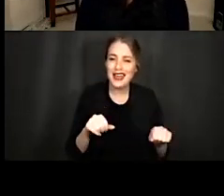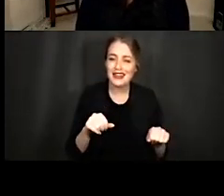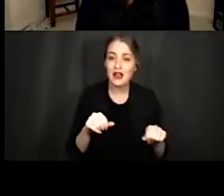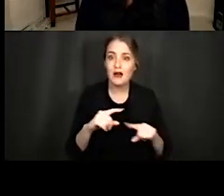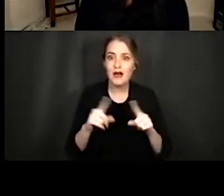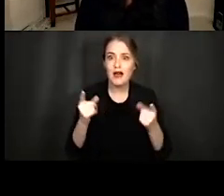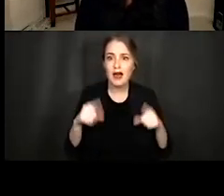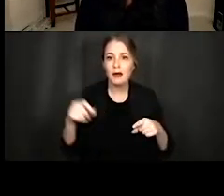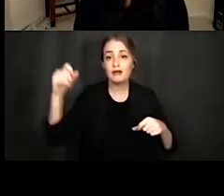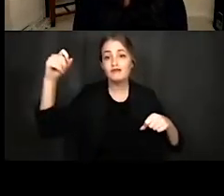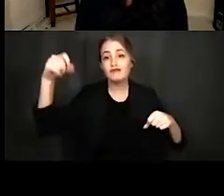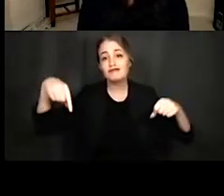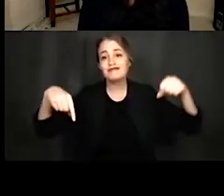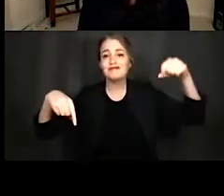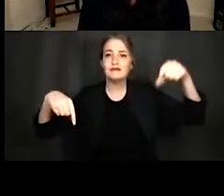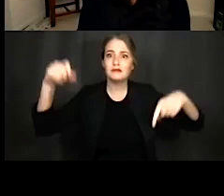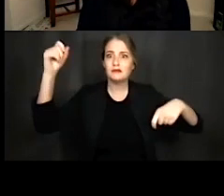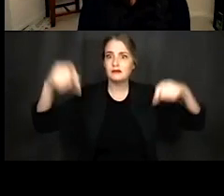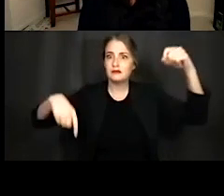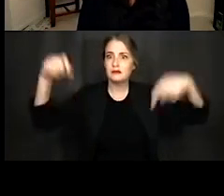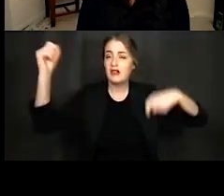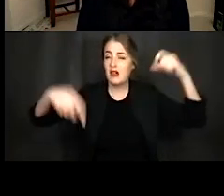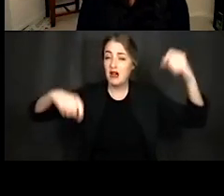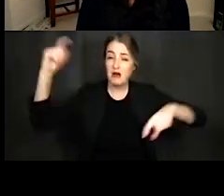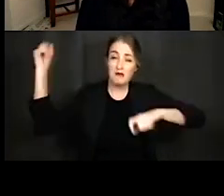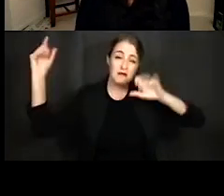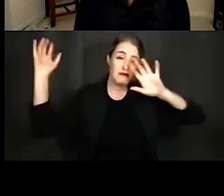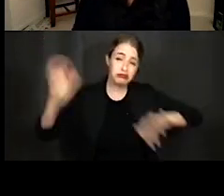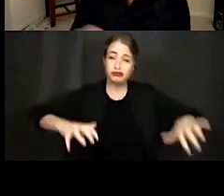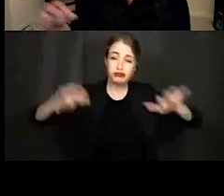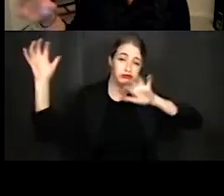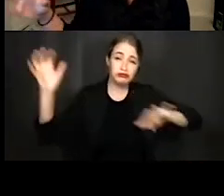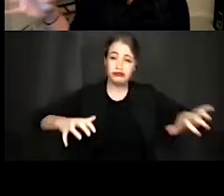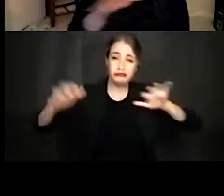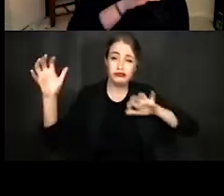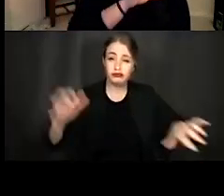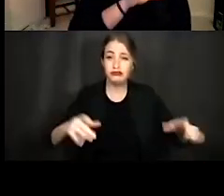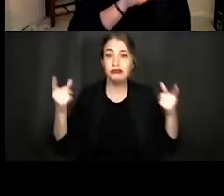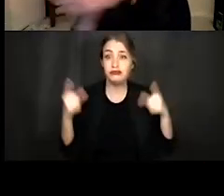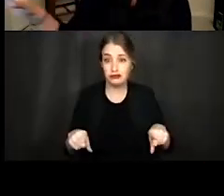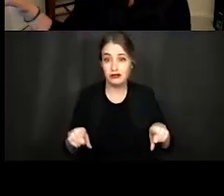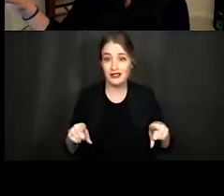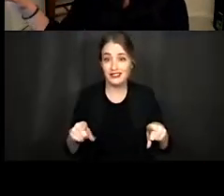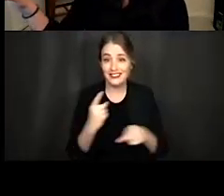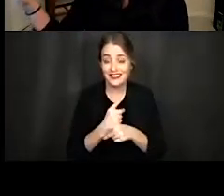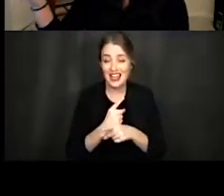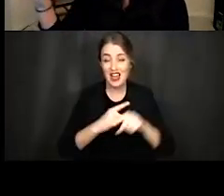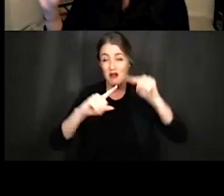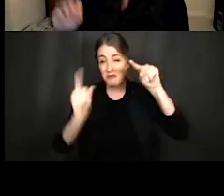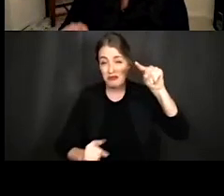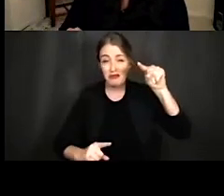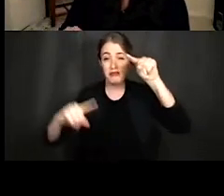understated sun shower turns into a full-blown summer storm. Complete with lightning flashes